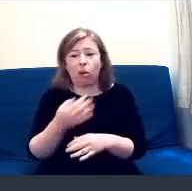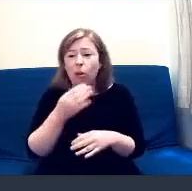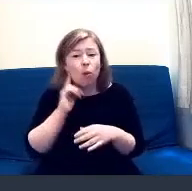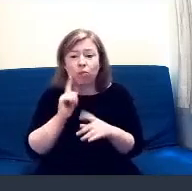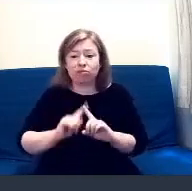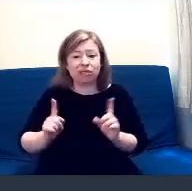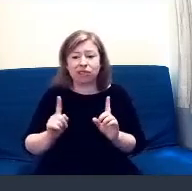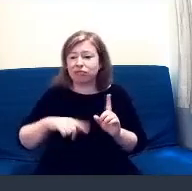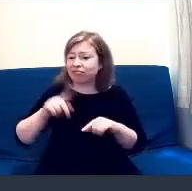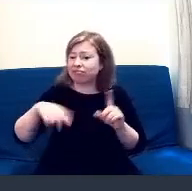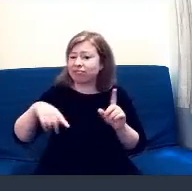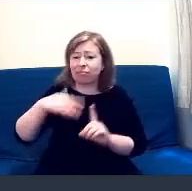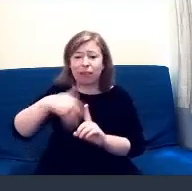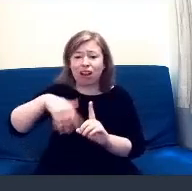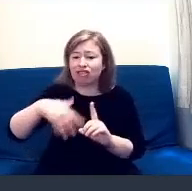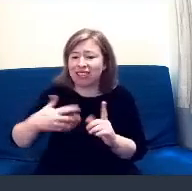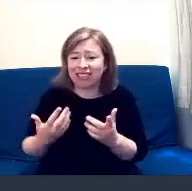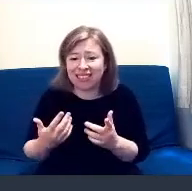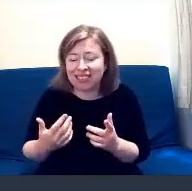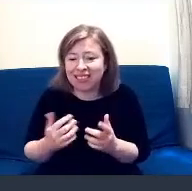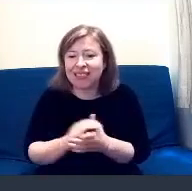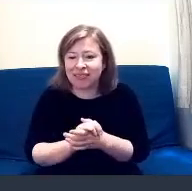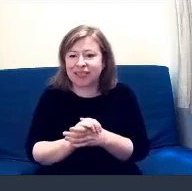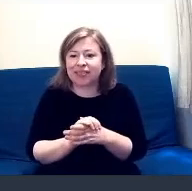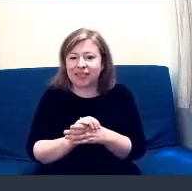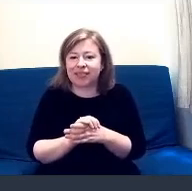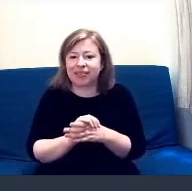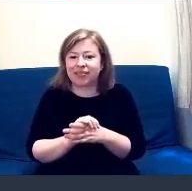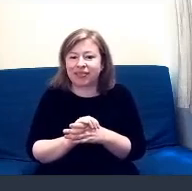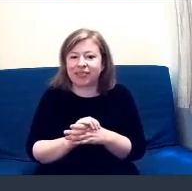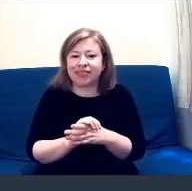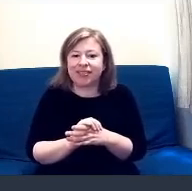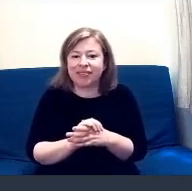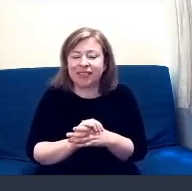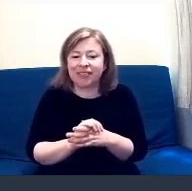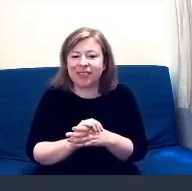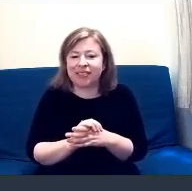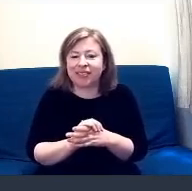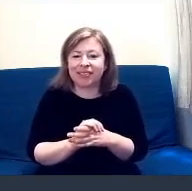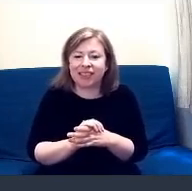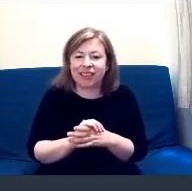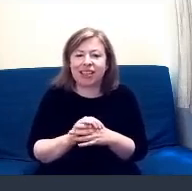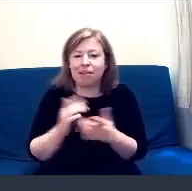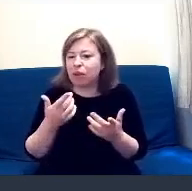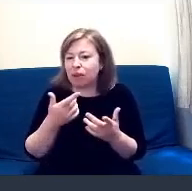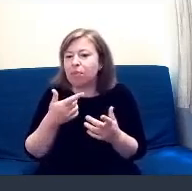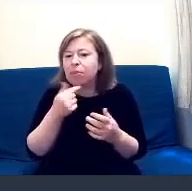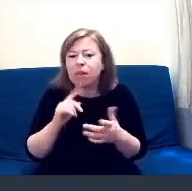ethnically minority and marginalised women.